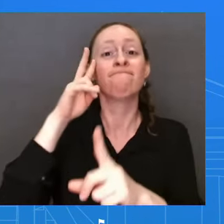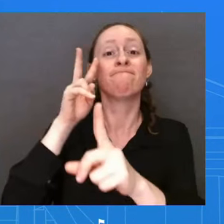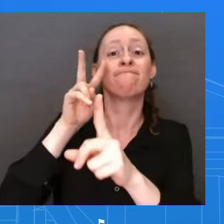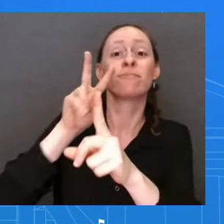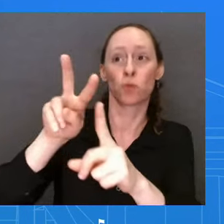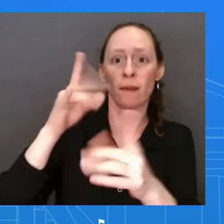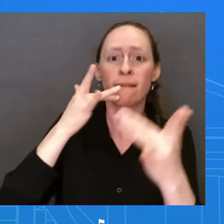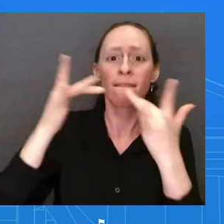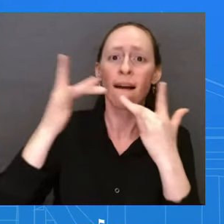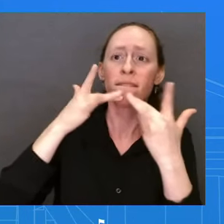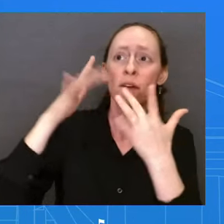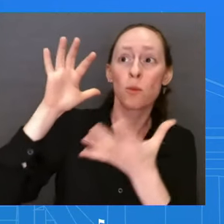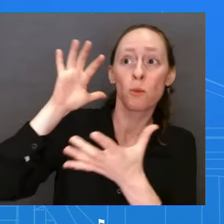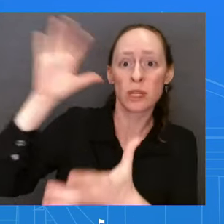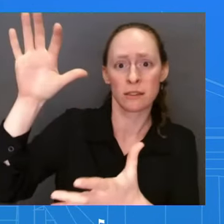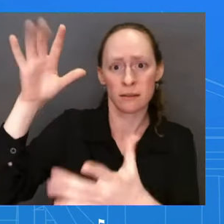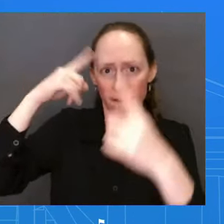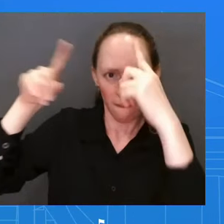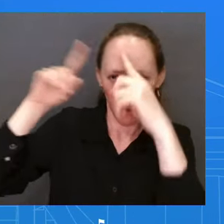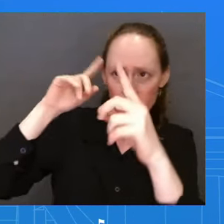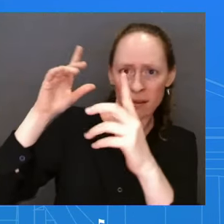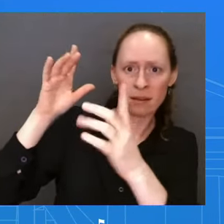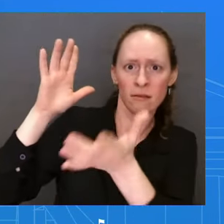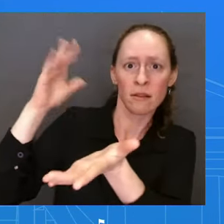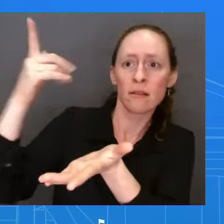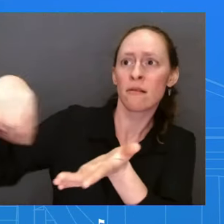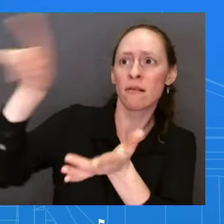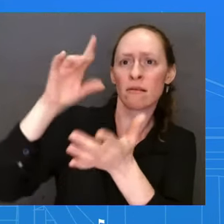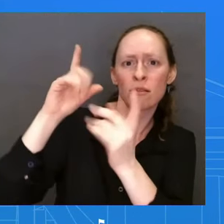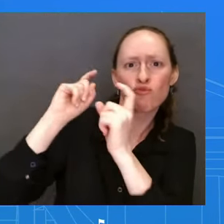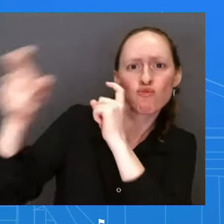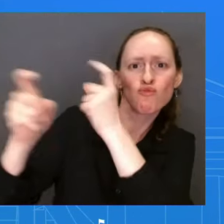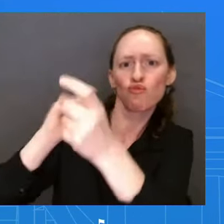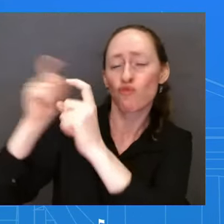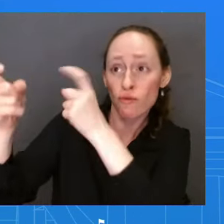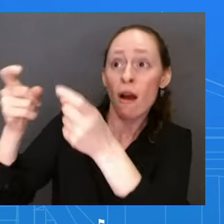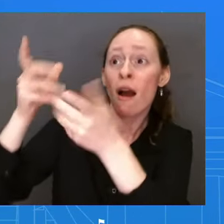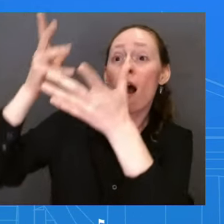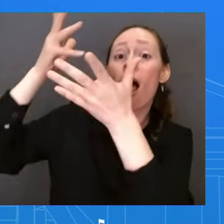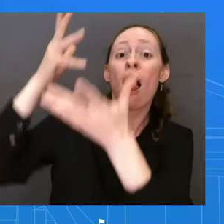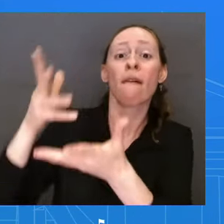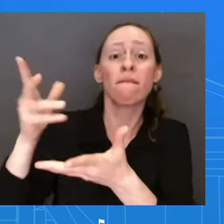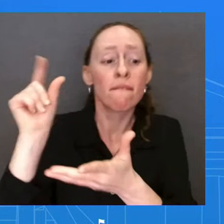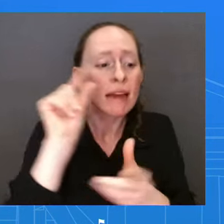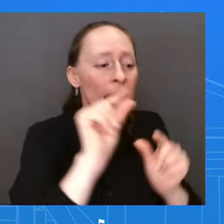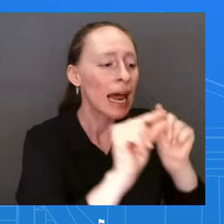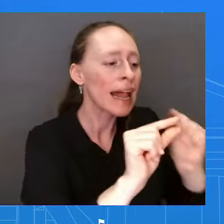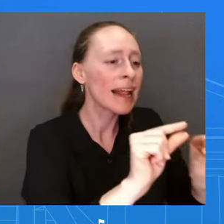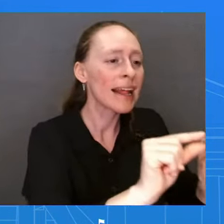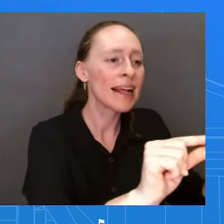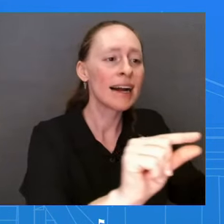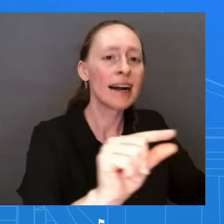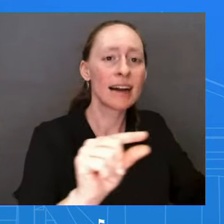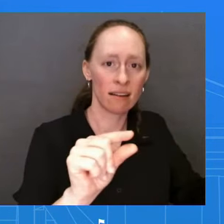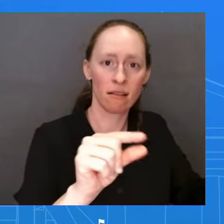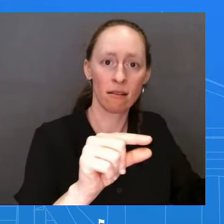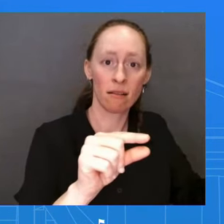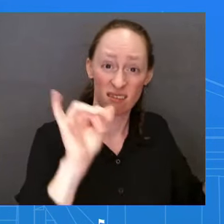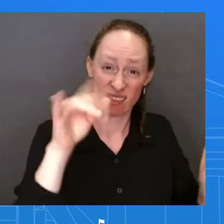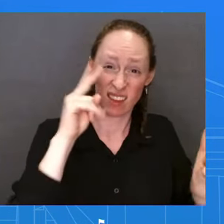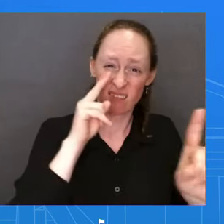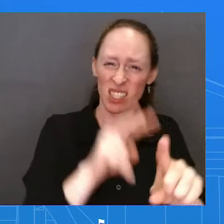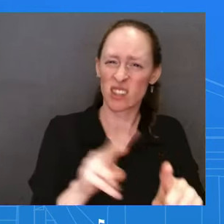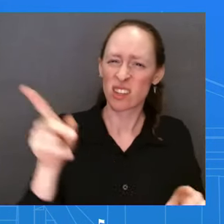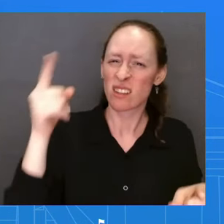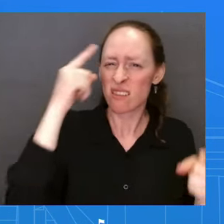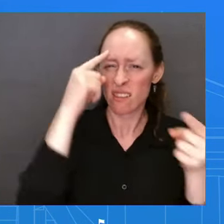That failed approach led to a pullback of private investment from key industries industries, like semiconductors to solar.